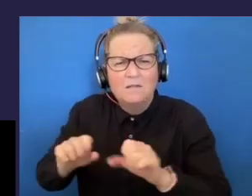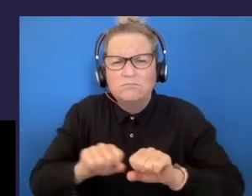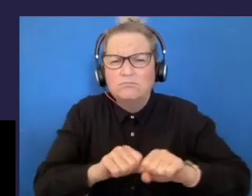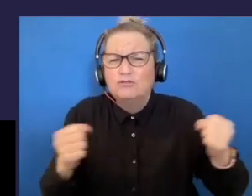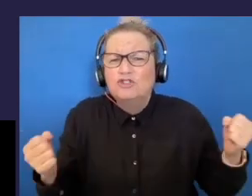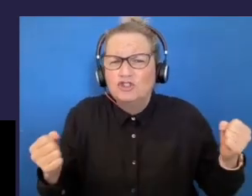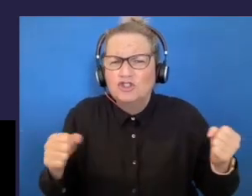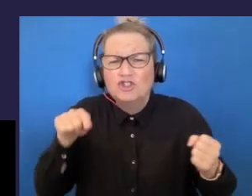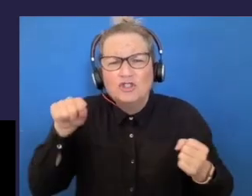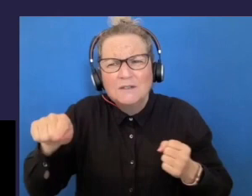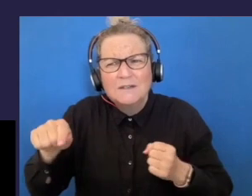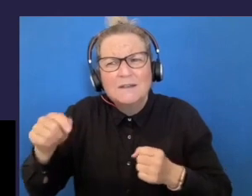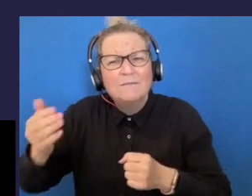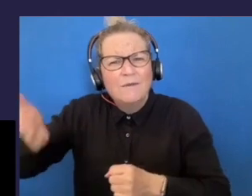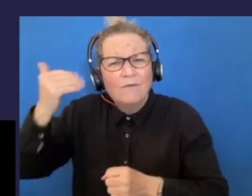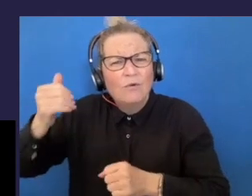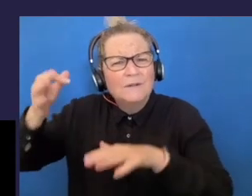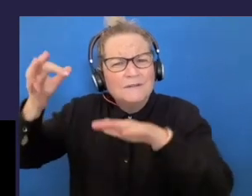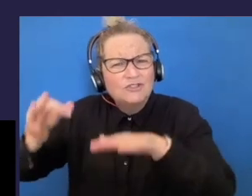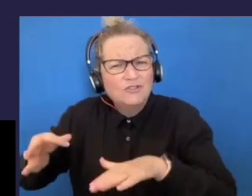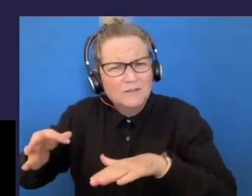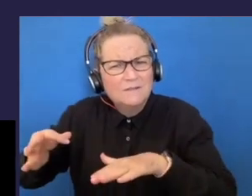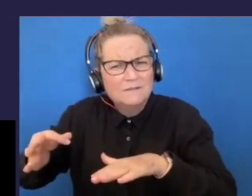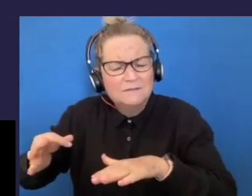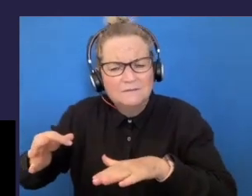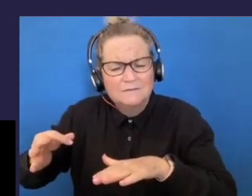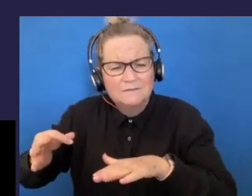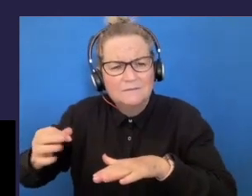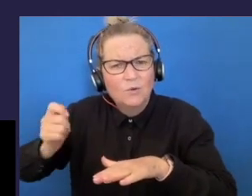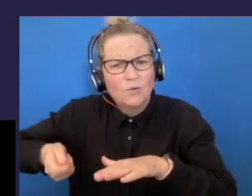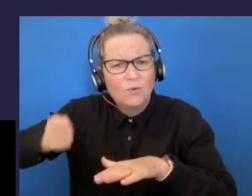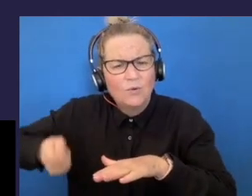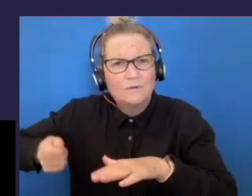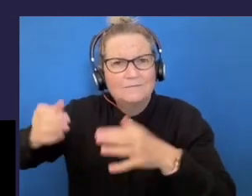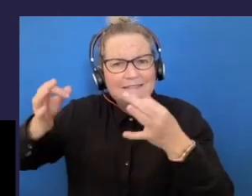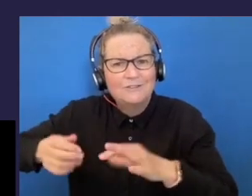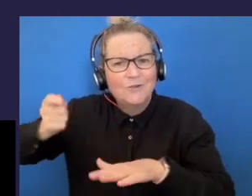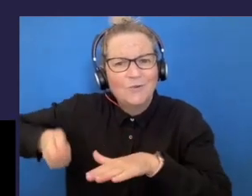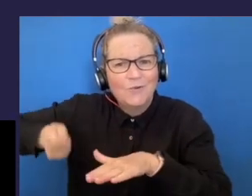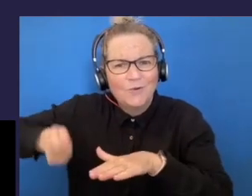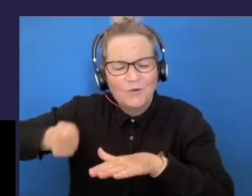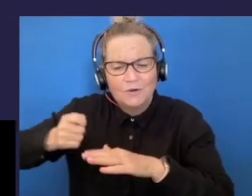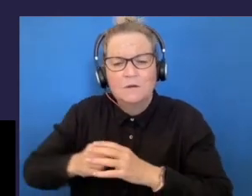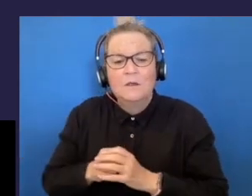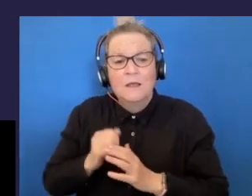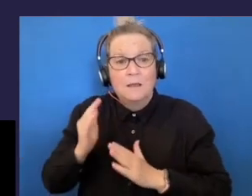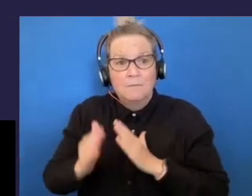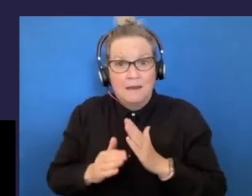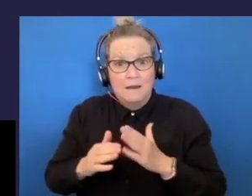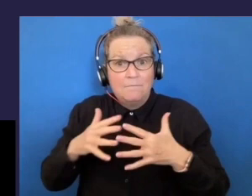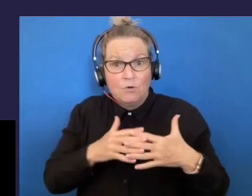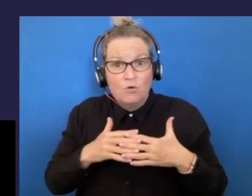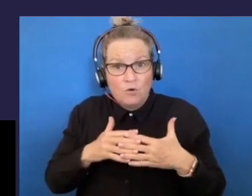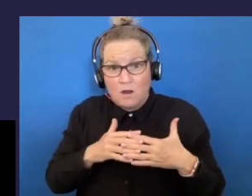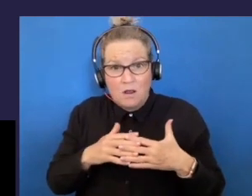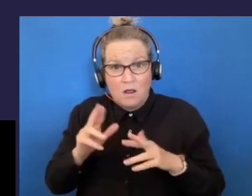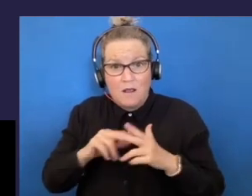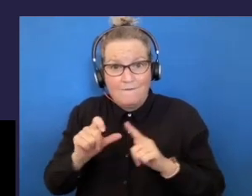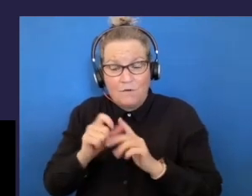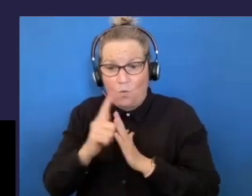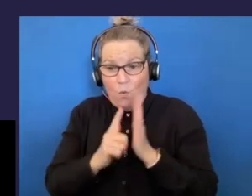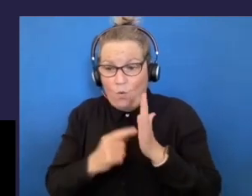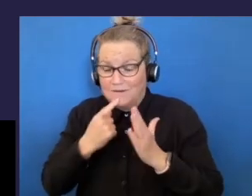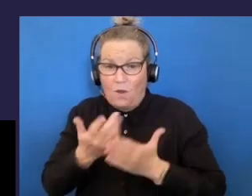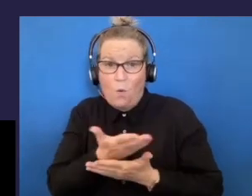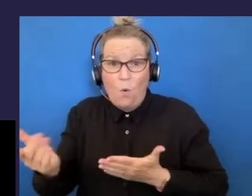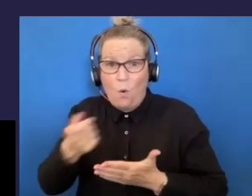Board of Education ruling. This ruling went on to influence the passing of US federal law that states all children in the US are